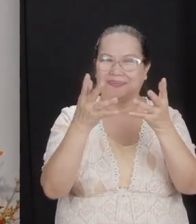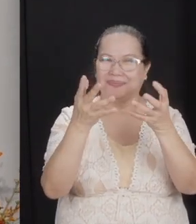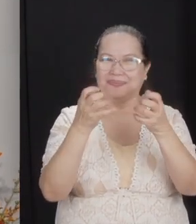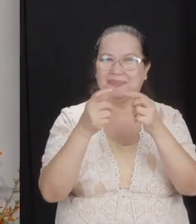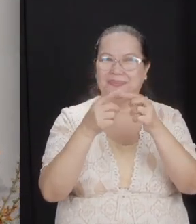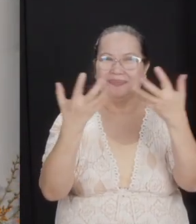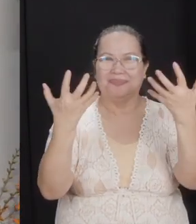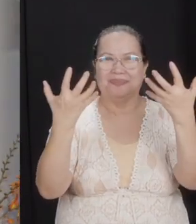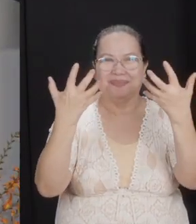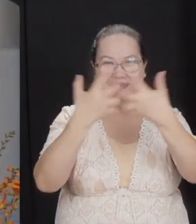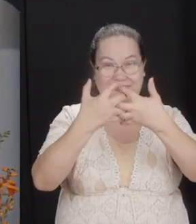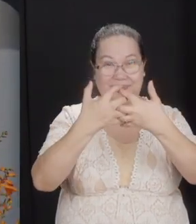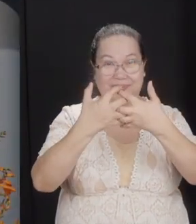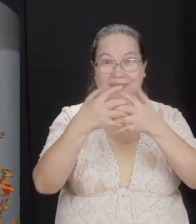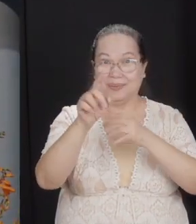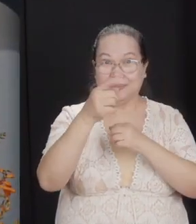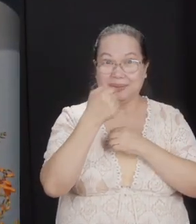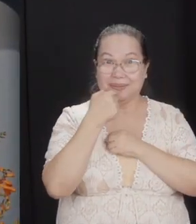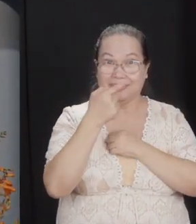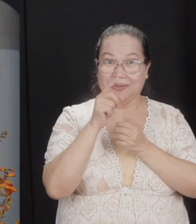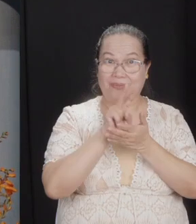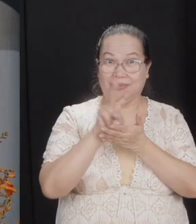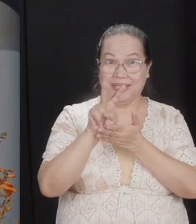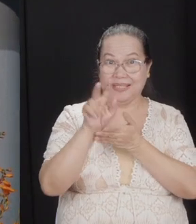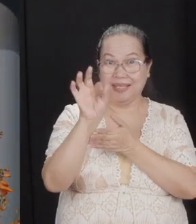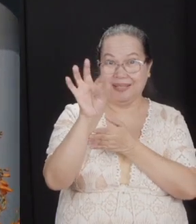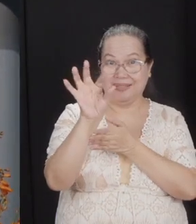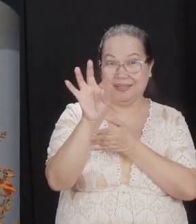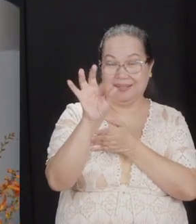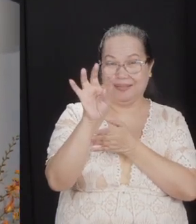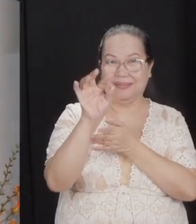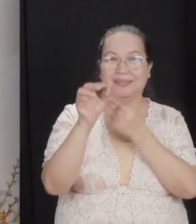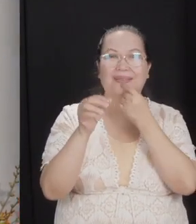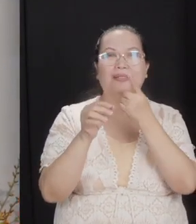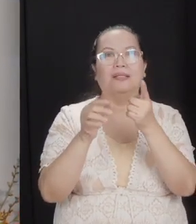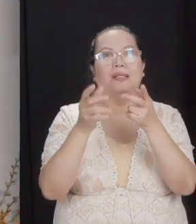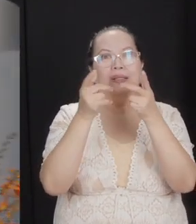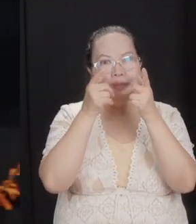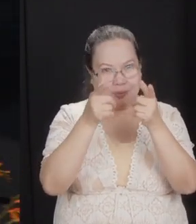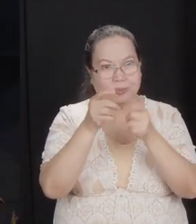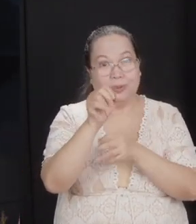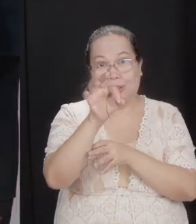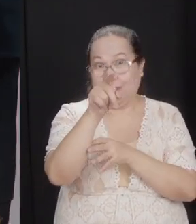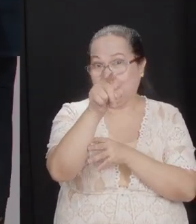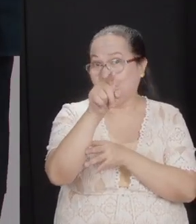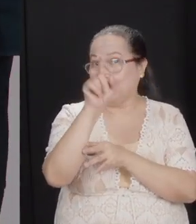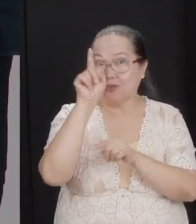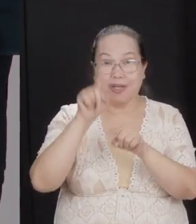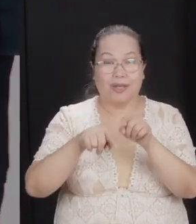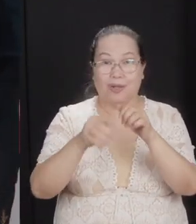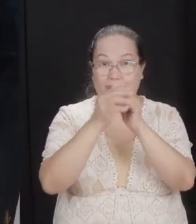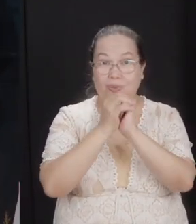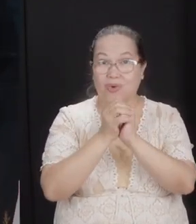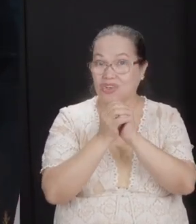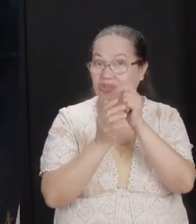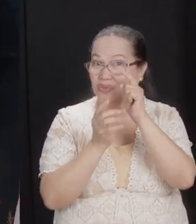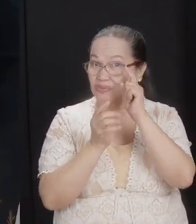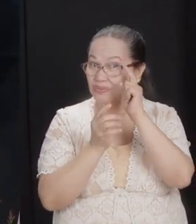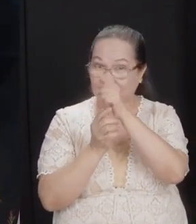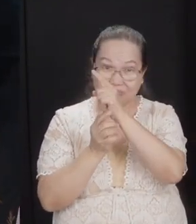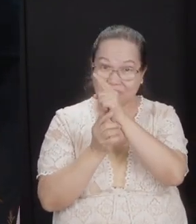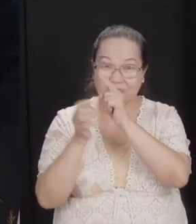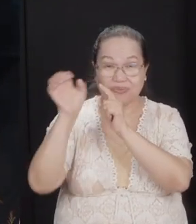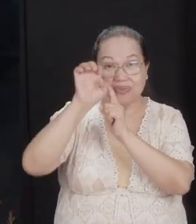reconciliation. You know what they said in verse 19? They said, look, if you cannot worship there in the